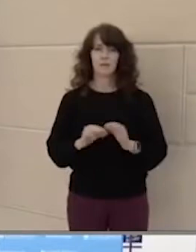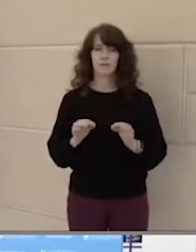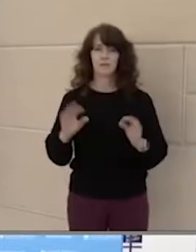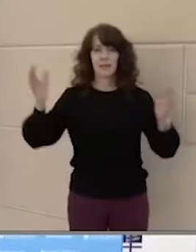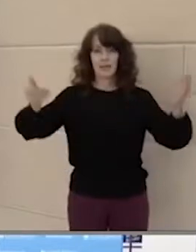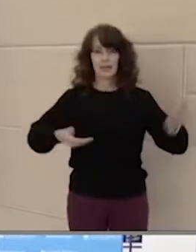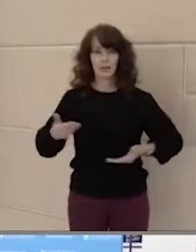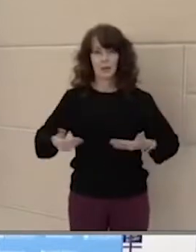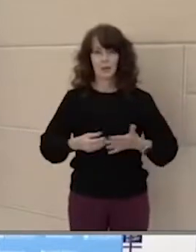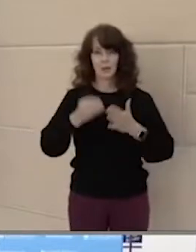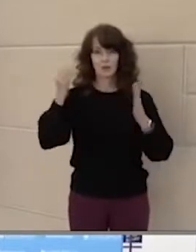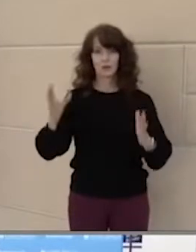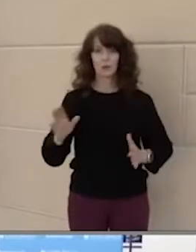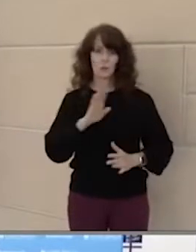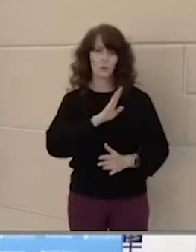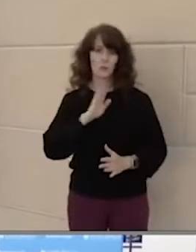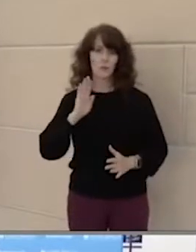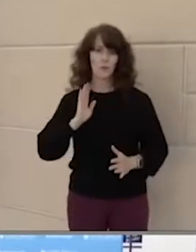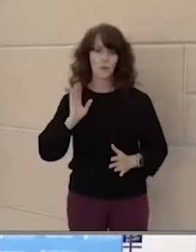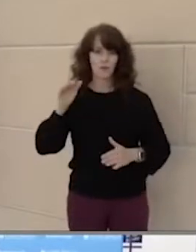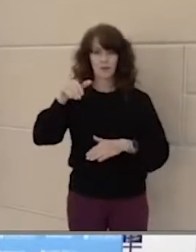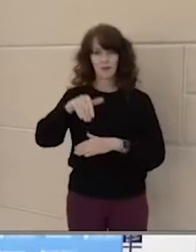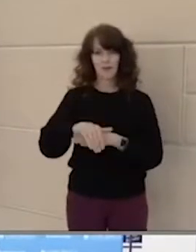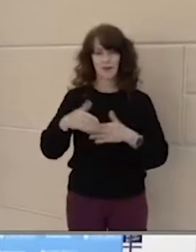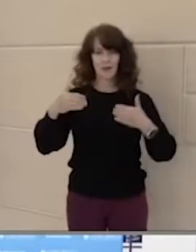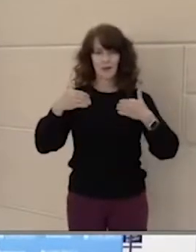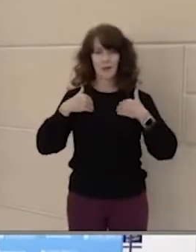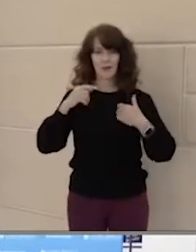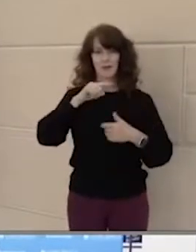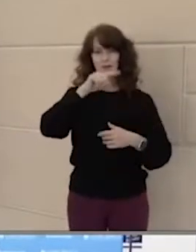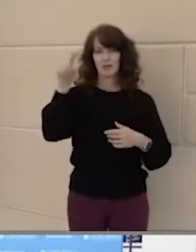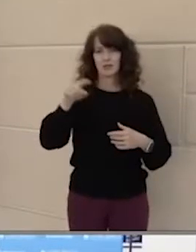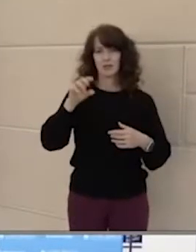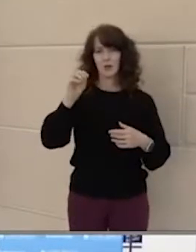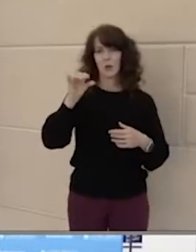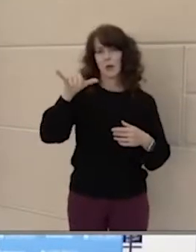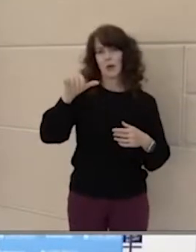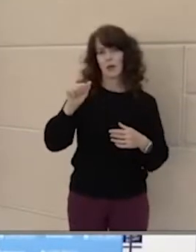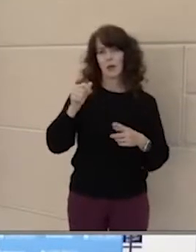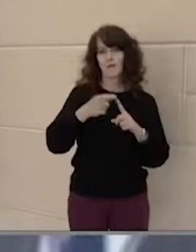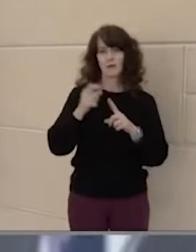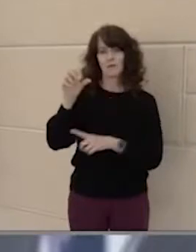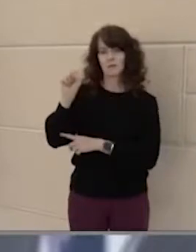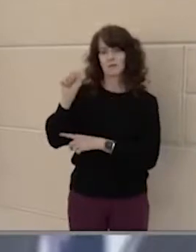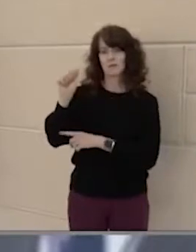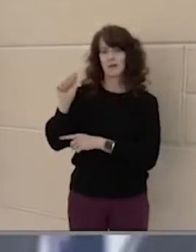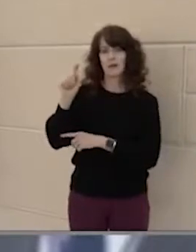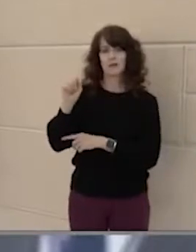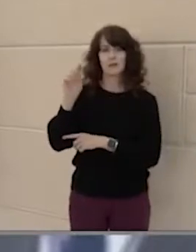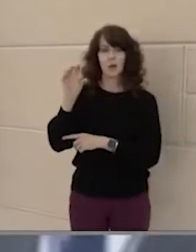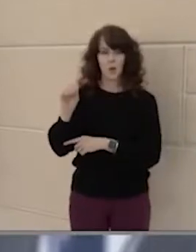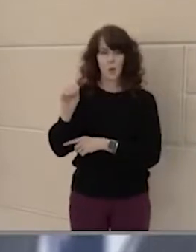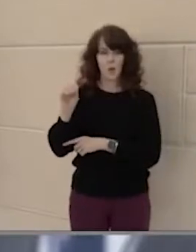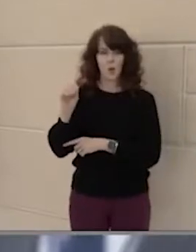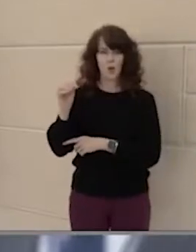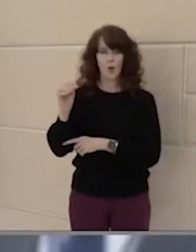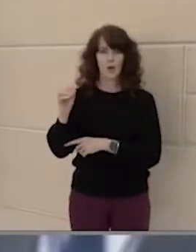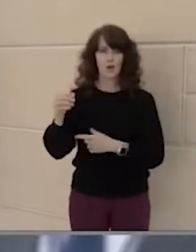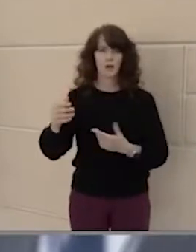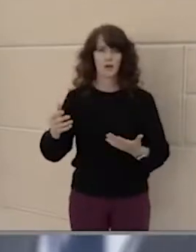Introduction of student board member. Tonight we have Zoya from Sato. And so